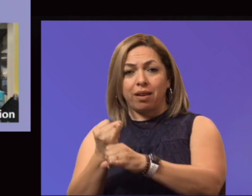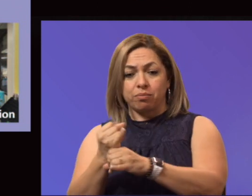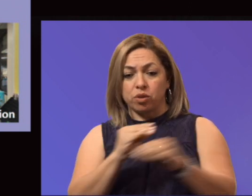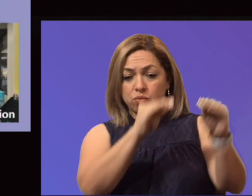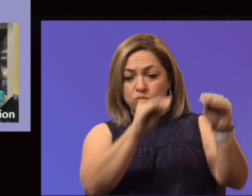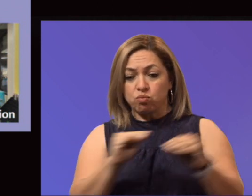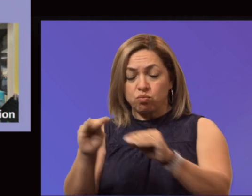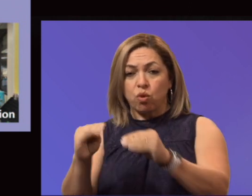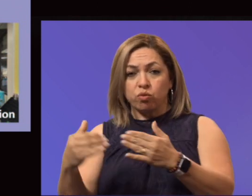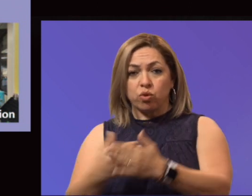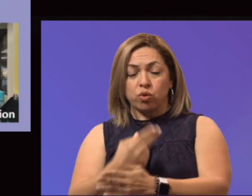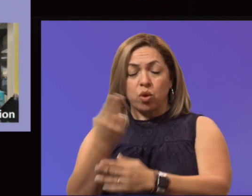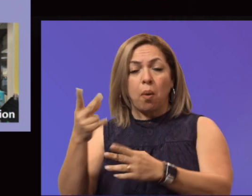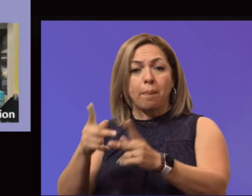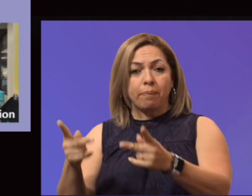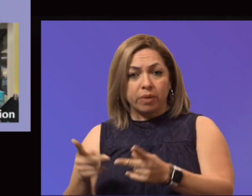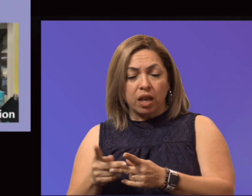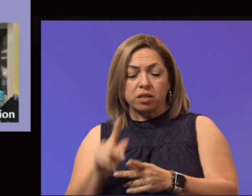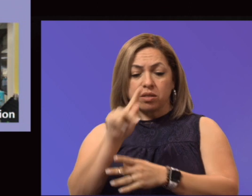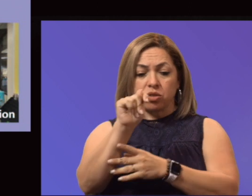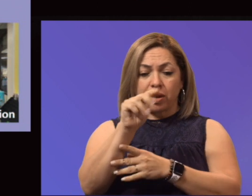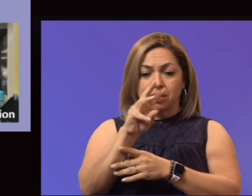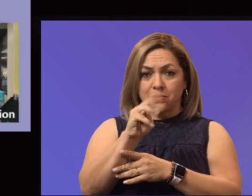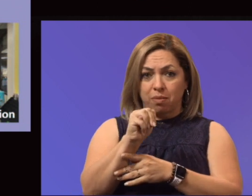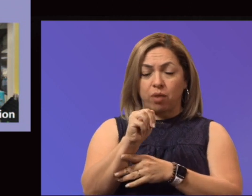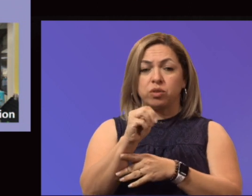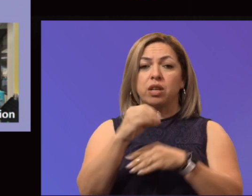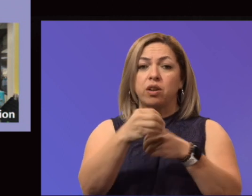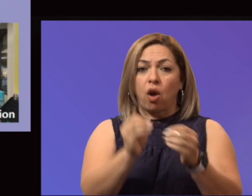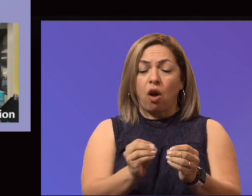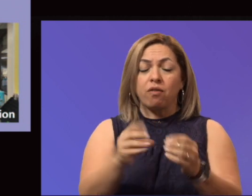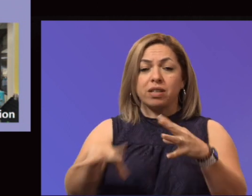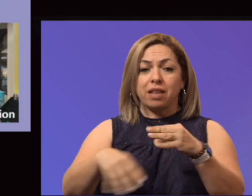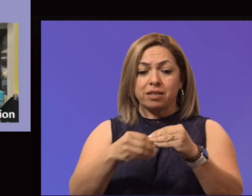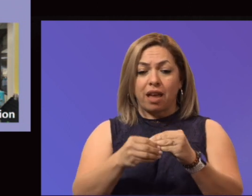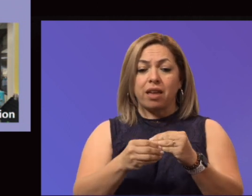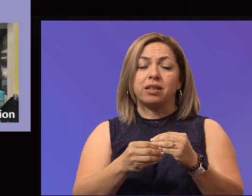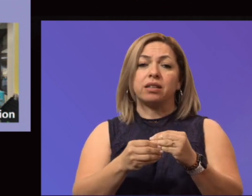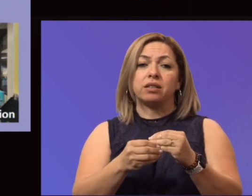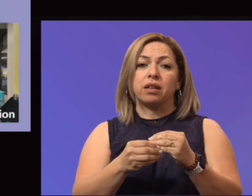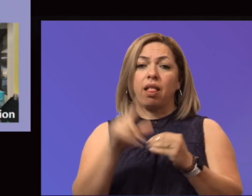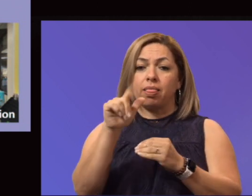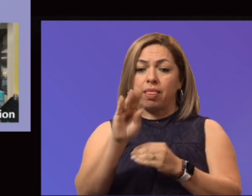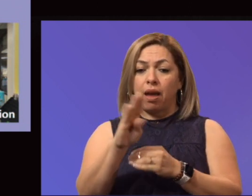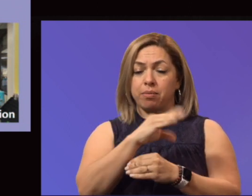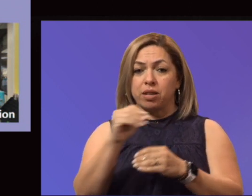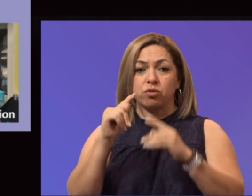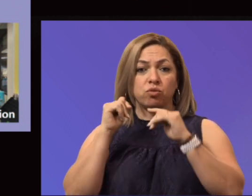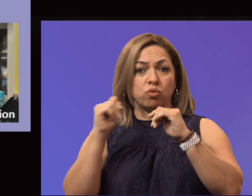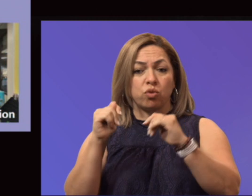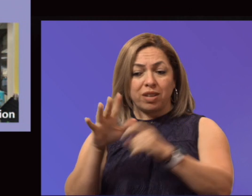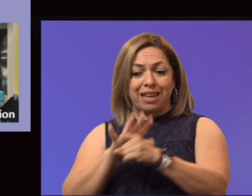And the Trans Mountain office has added an additional assistive technology lab and tutoring area. So certainly